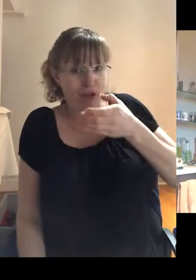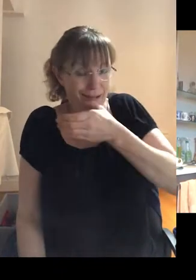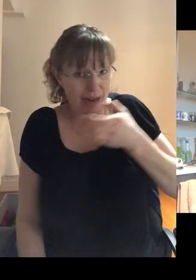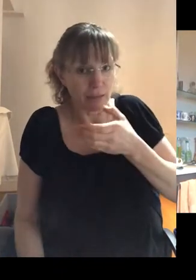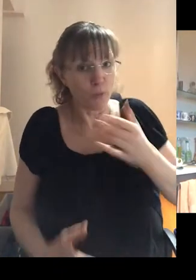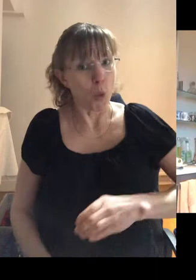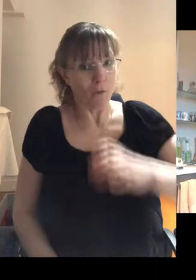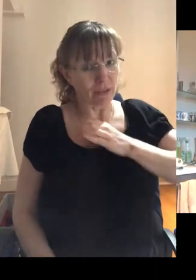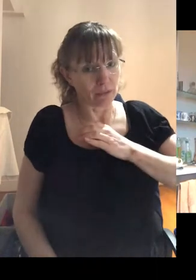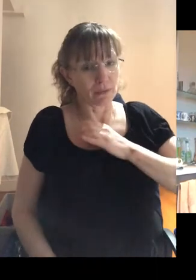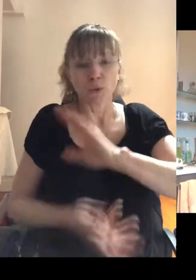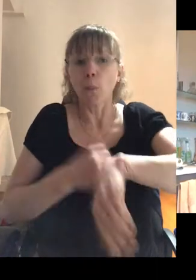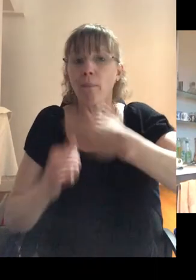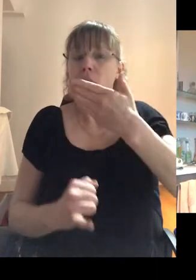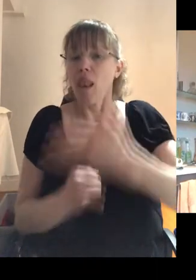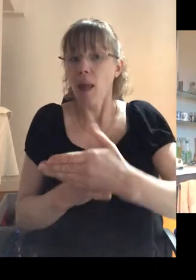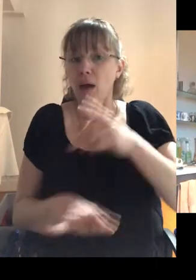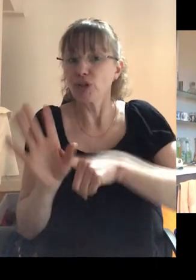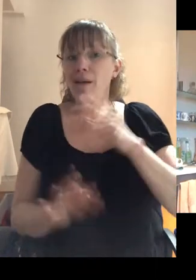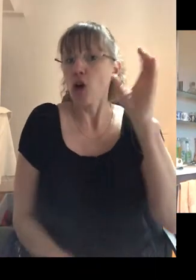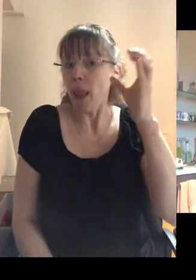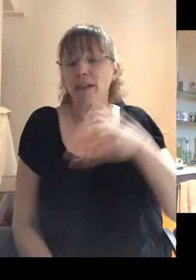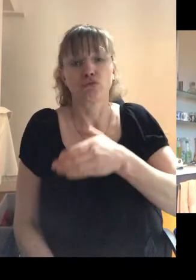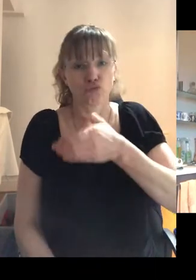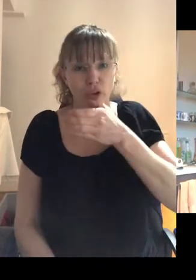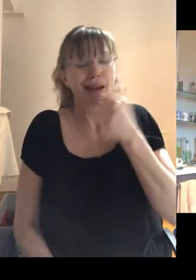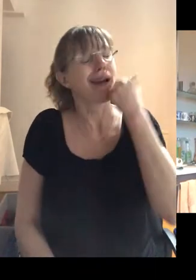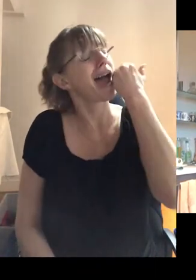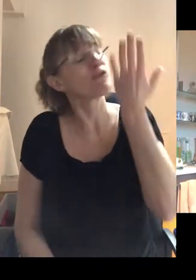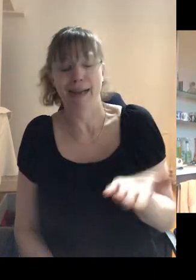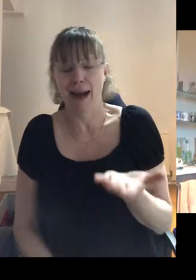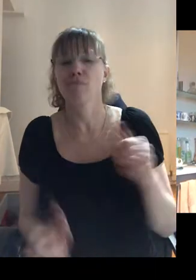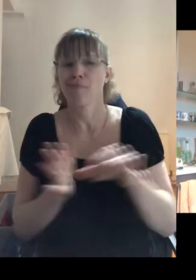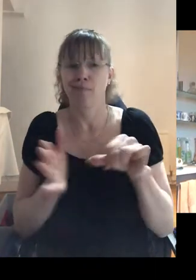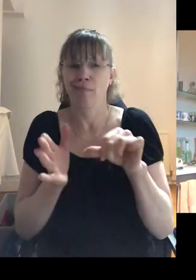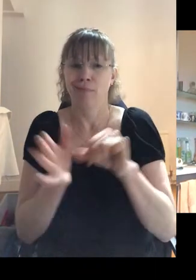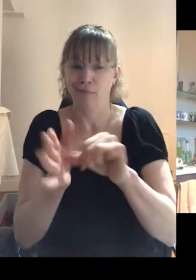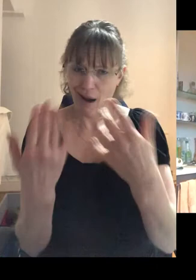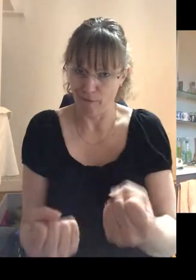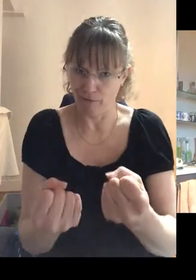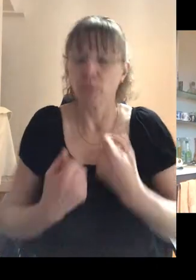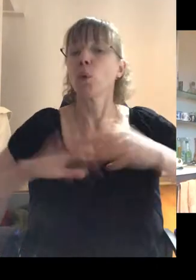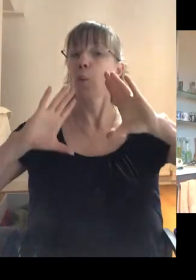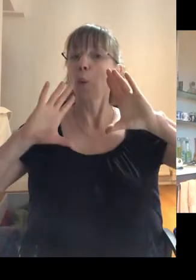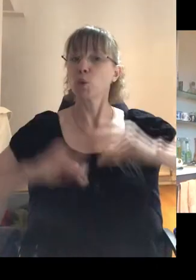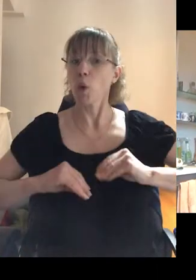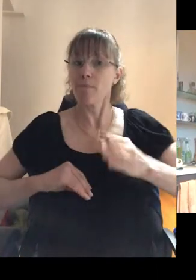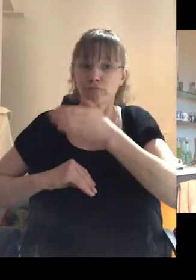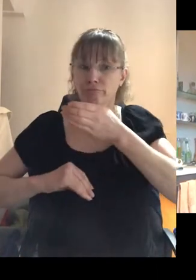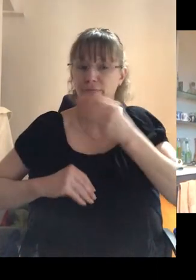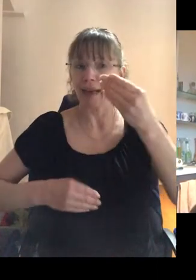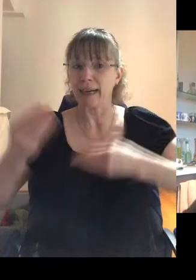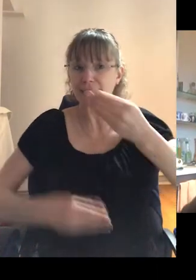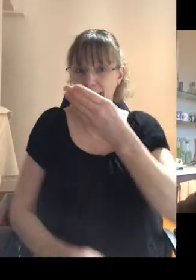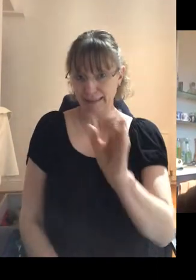last year at college, I was drinking on a daily basis and having real problems. And so, um, I stopped drinking in 1990